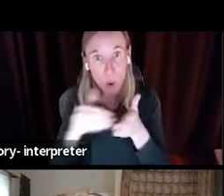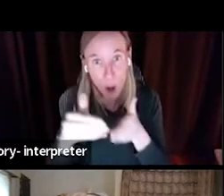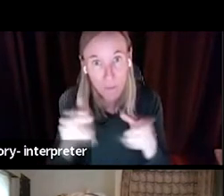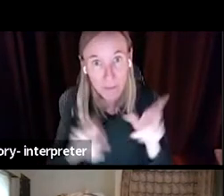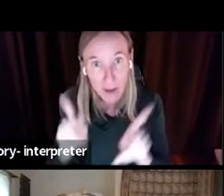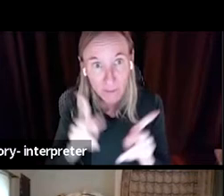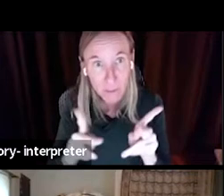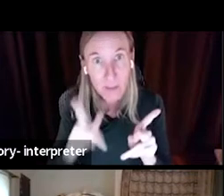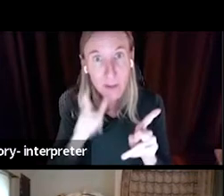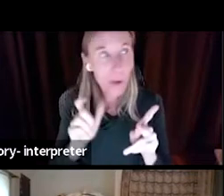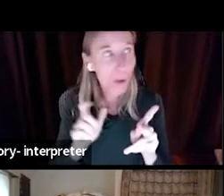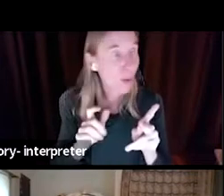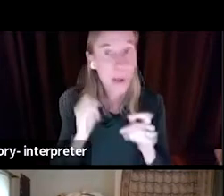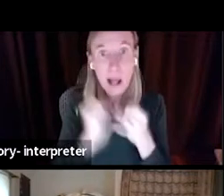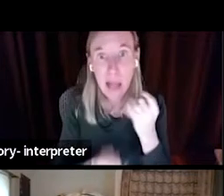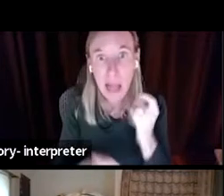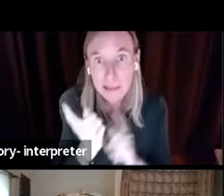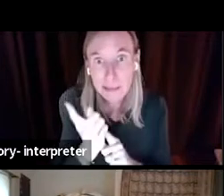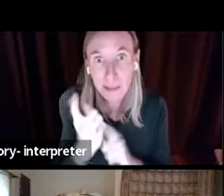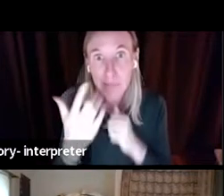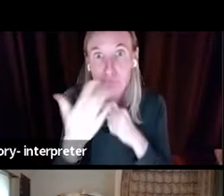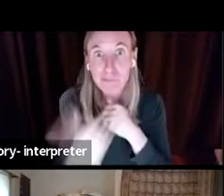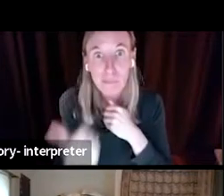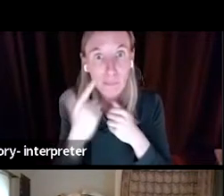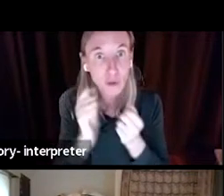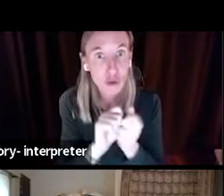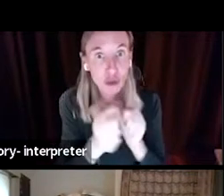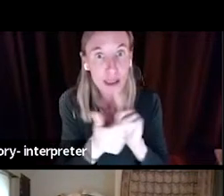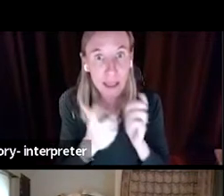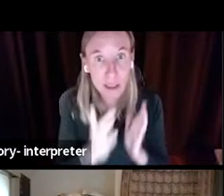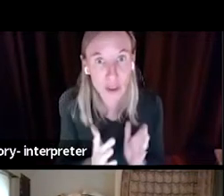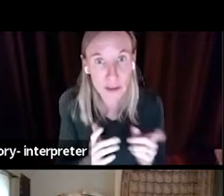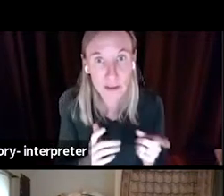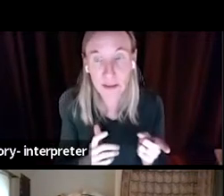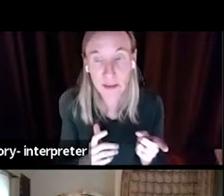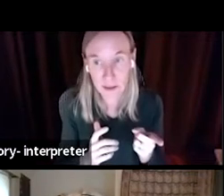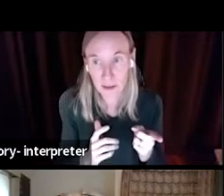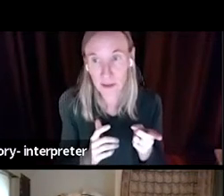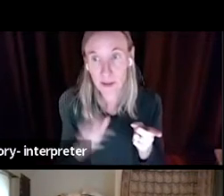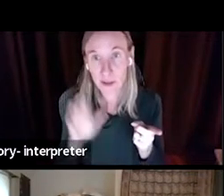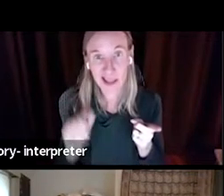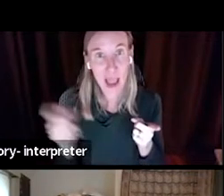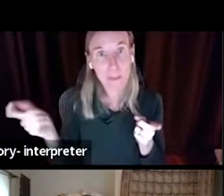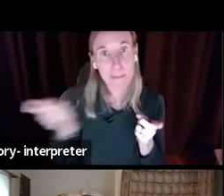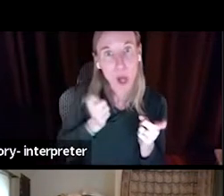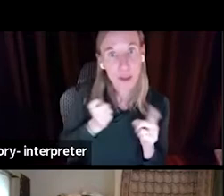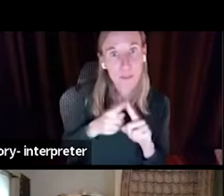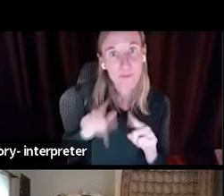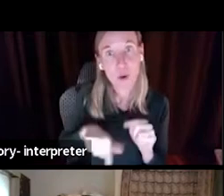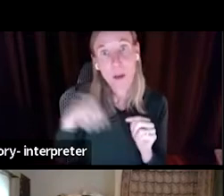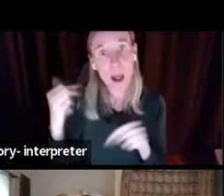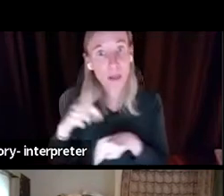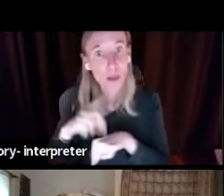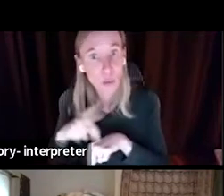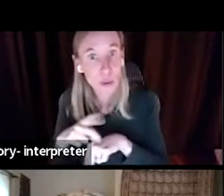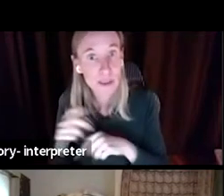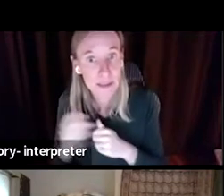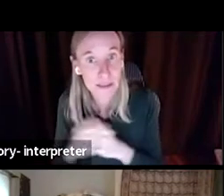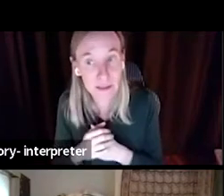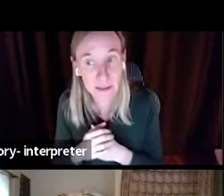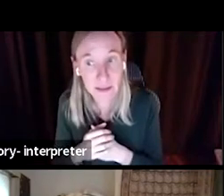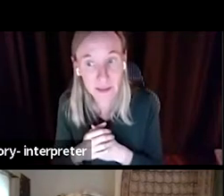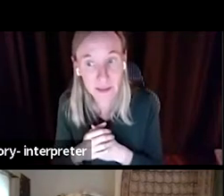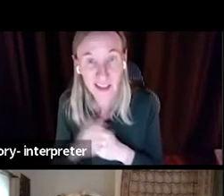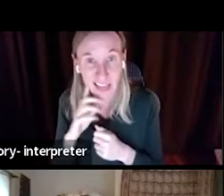stepping in last minute to do translations. And that often pulls them away from other duties. This comes